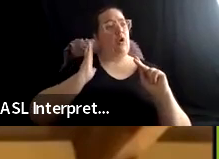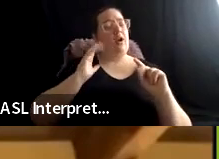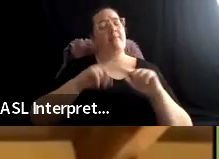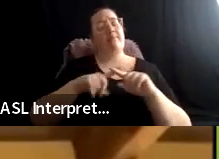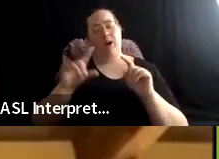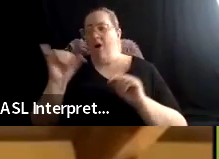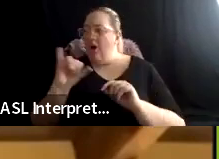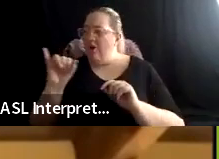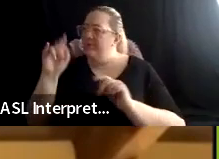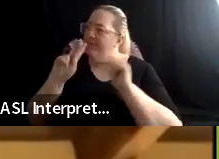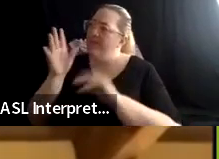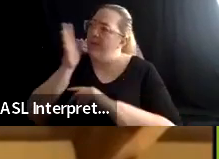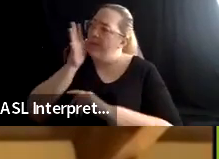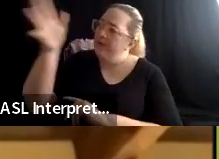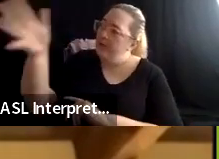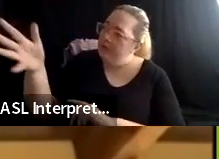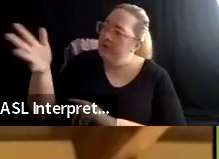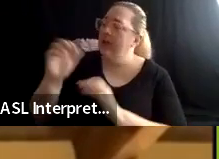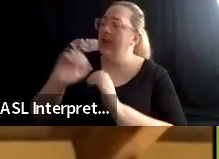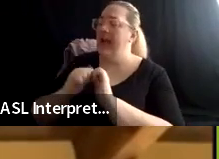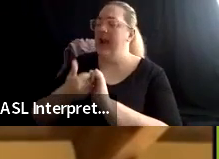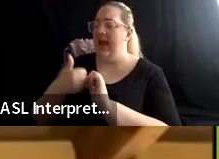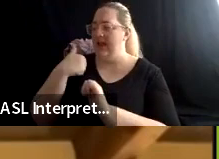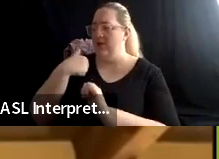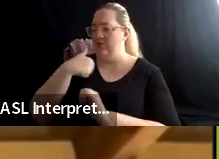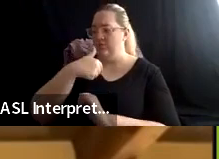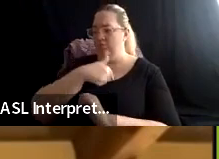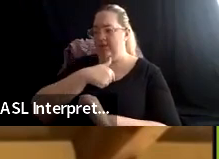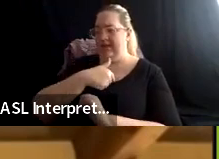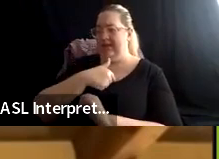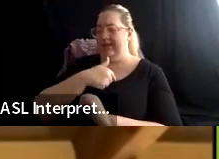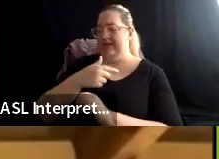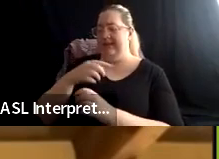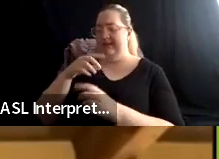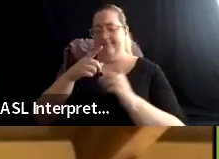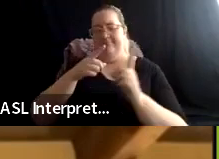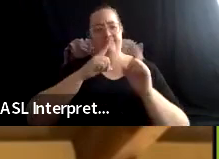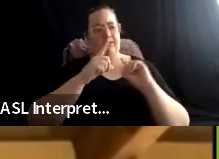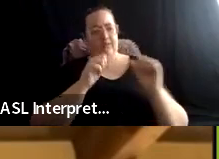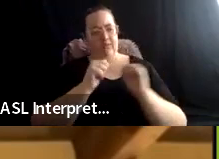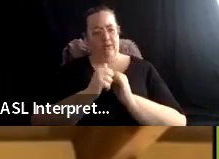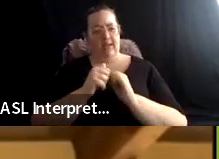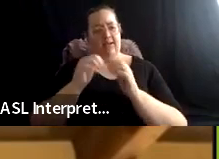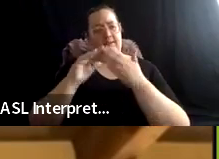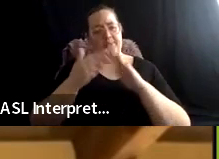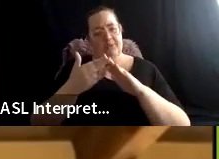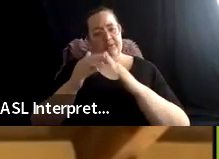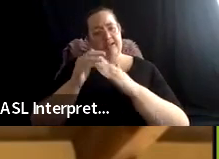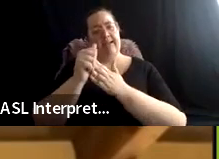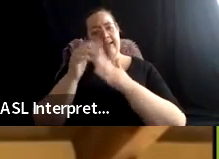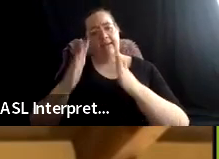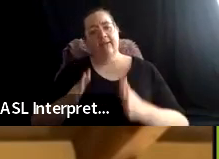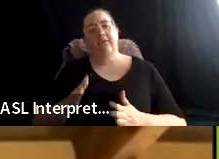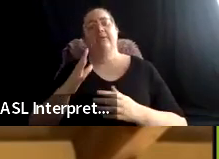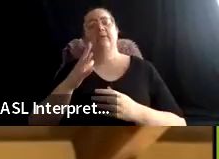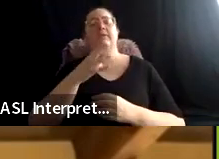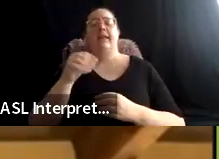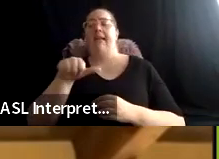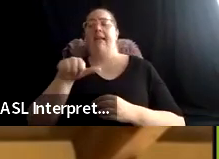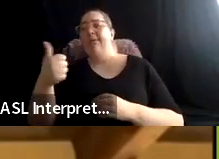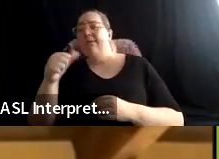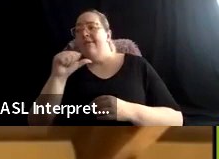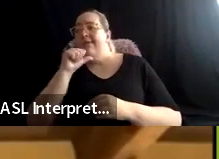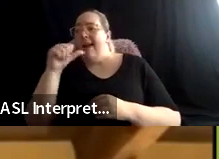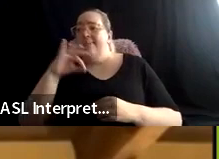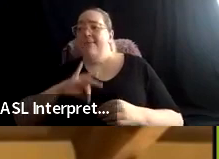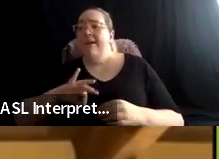how will we, in that conversation with our community leaders, with our other, you know, nonprofit collaborators